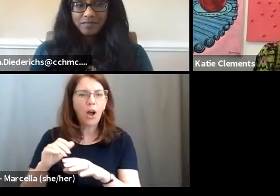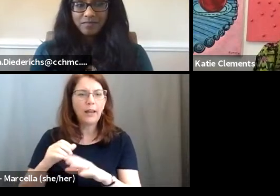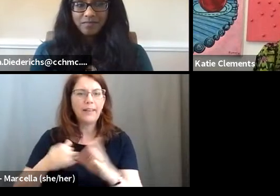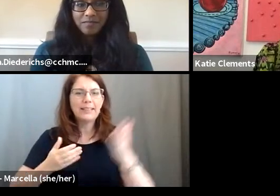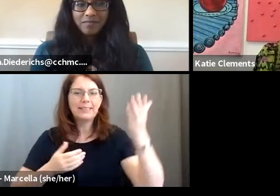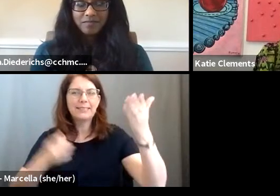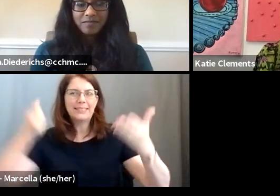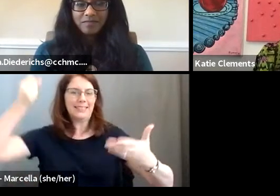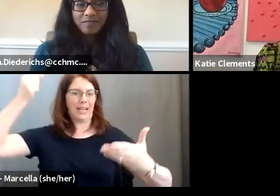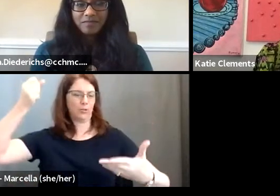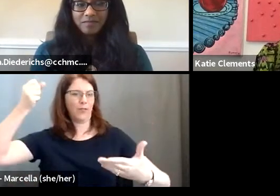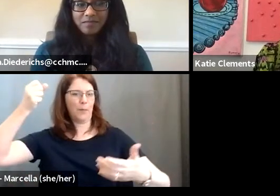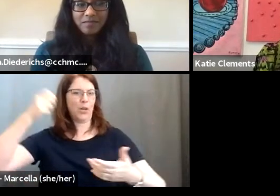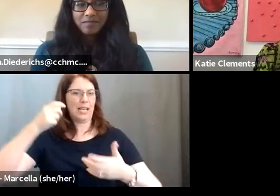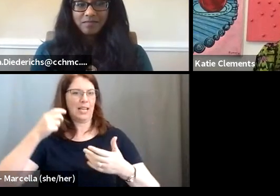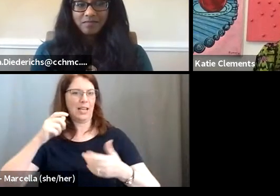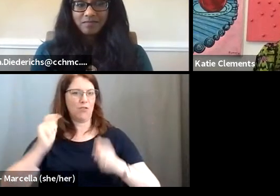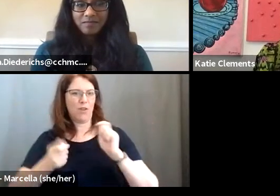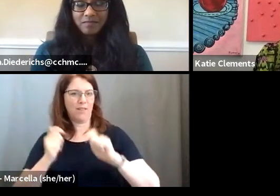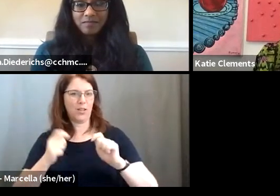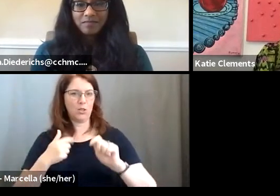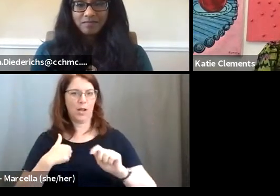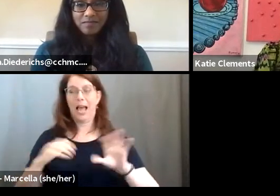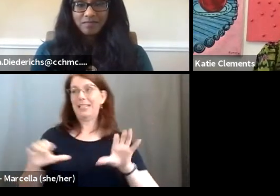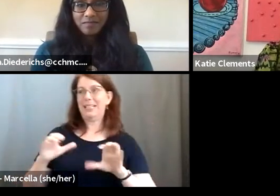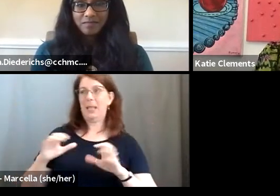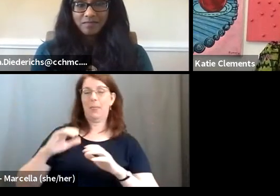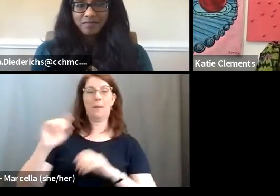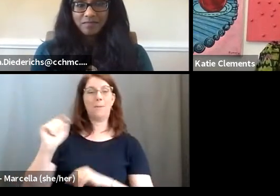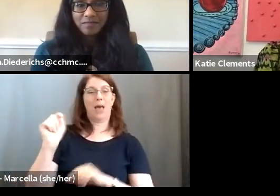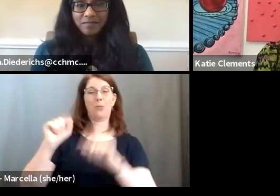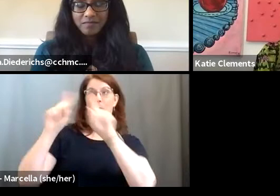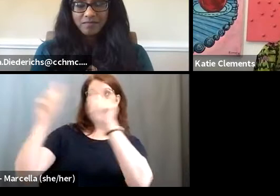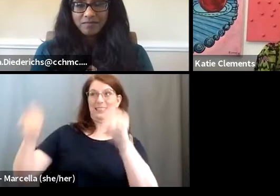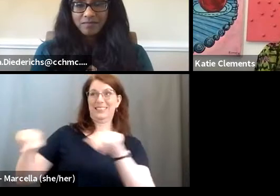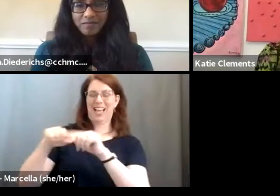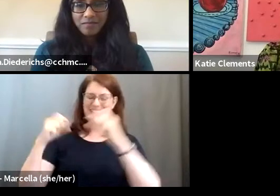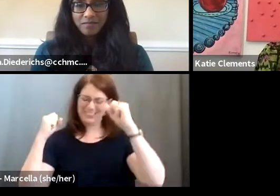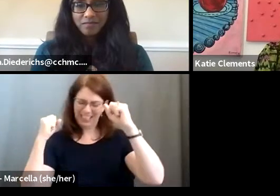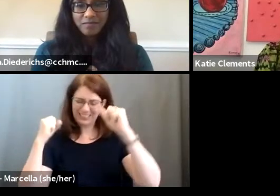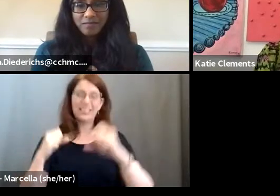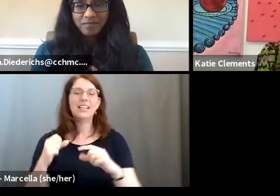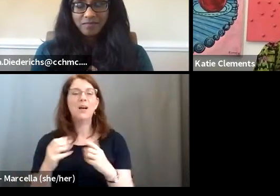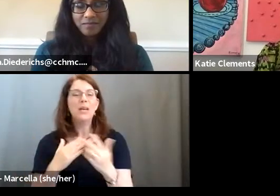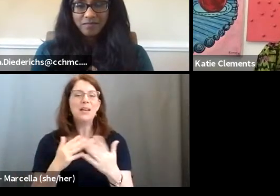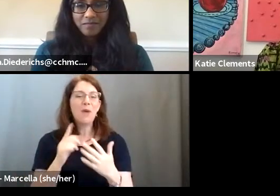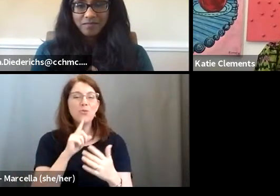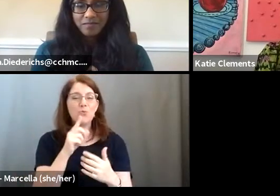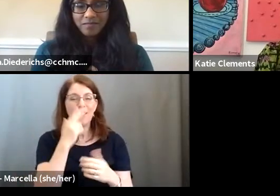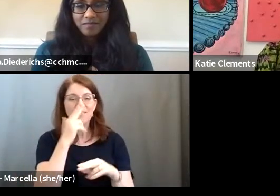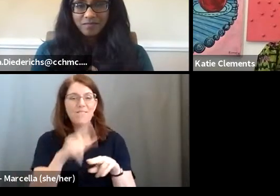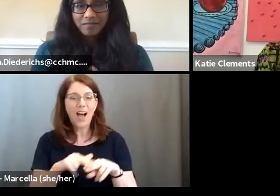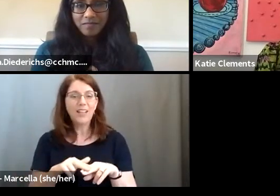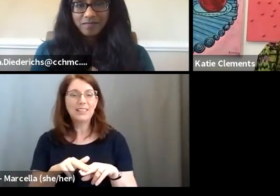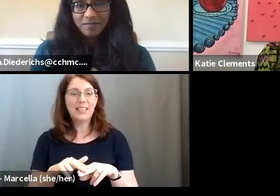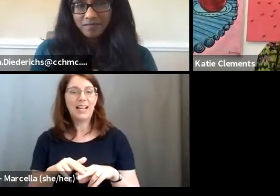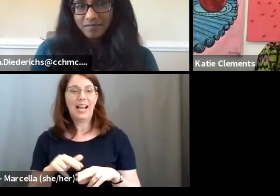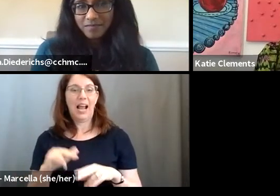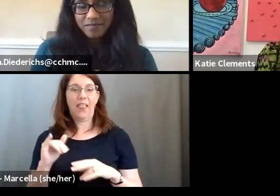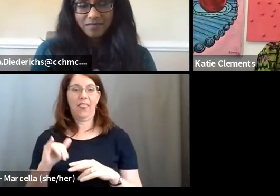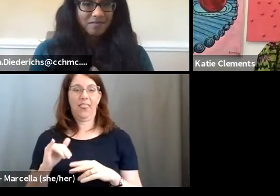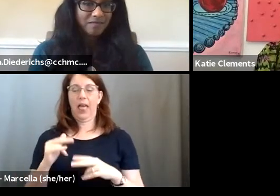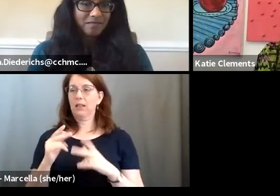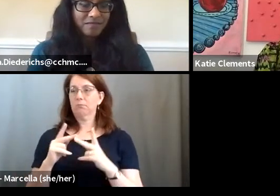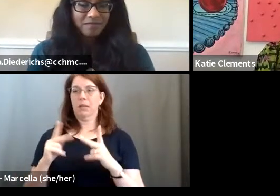renovation at the time. I got to do the bathroom signs and stuff like that. So it was super fun. And then that place is very